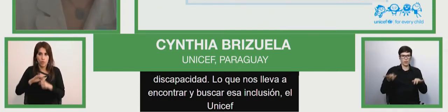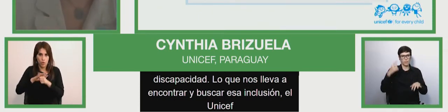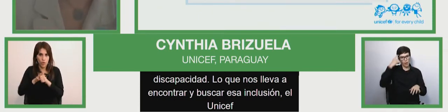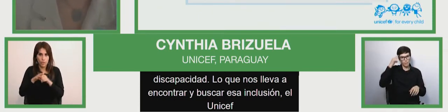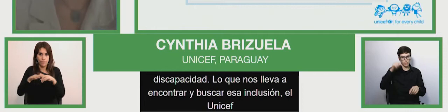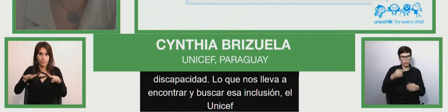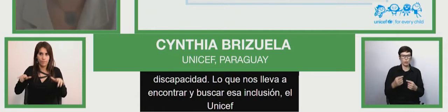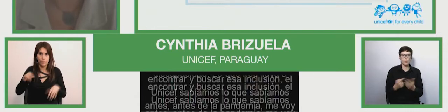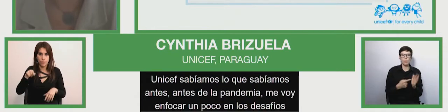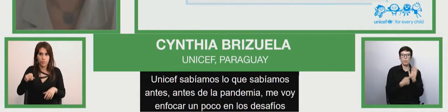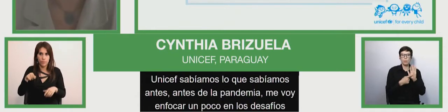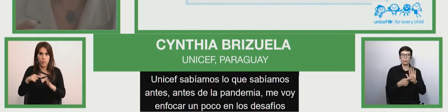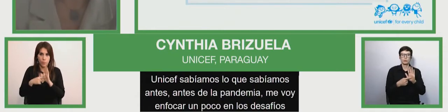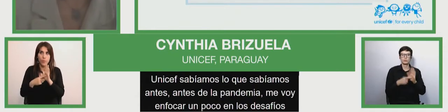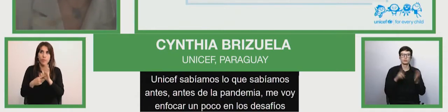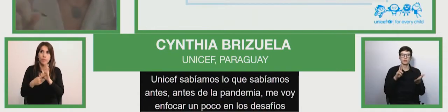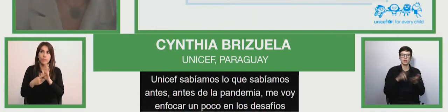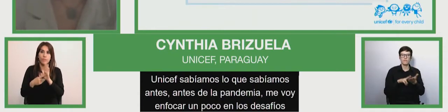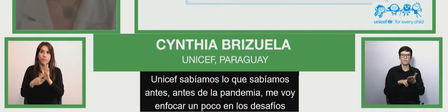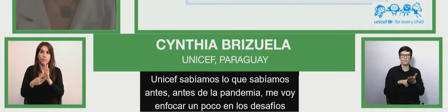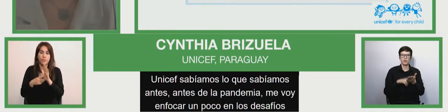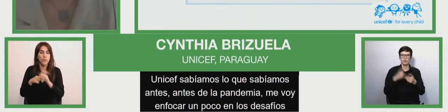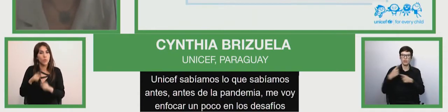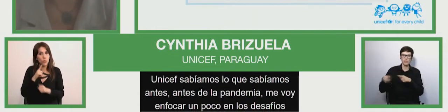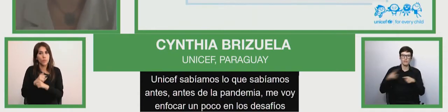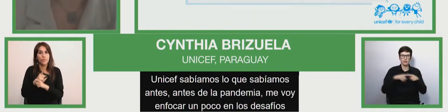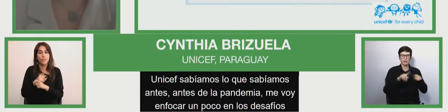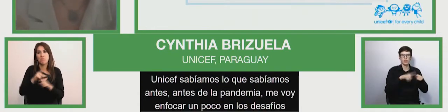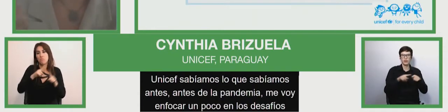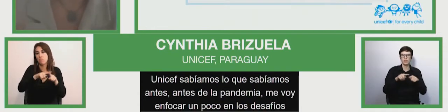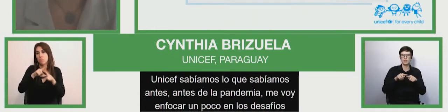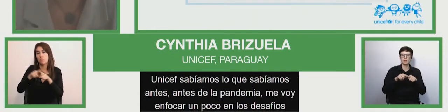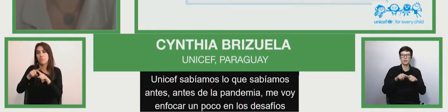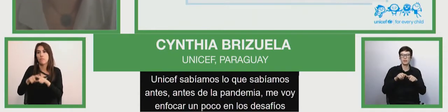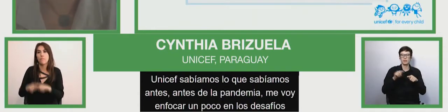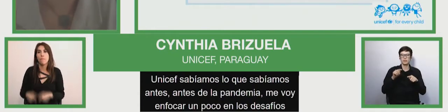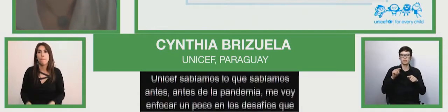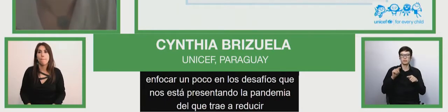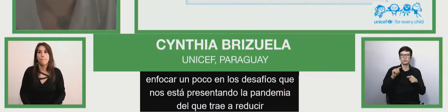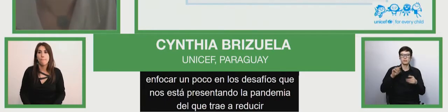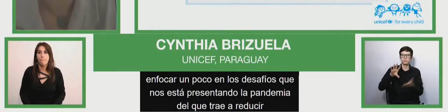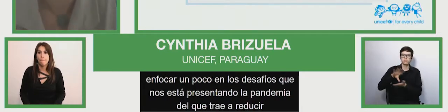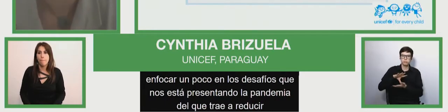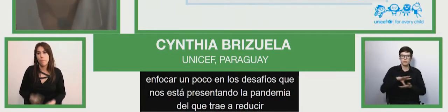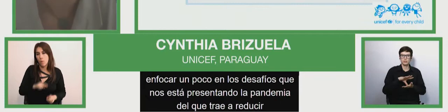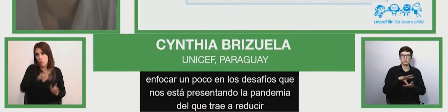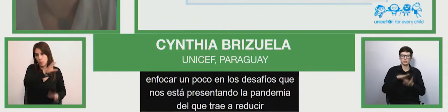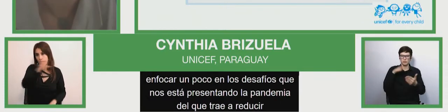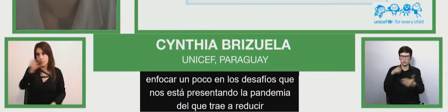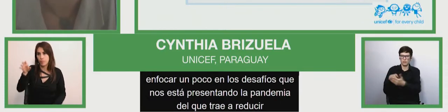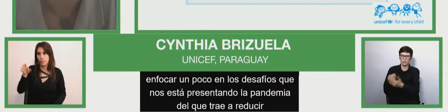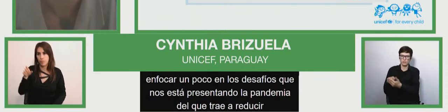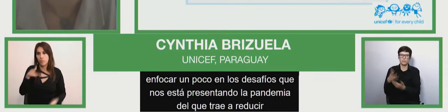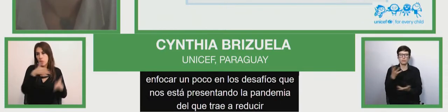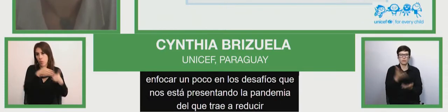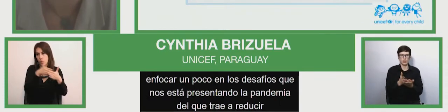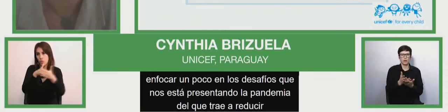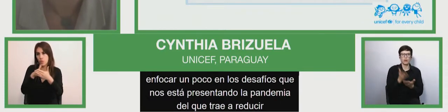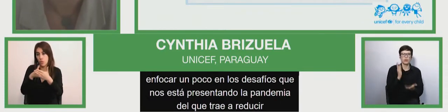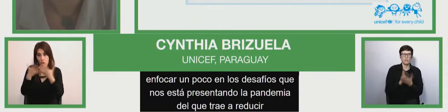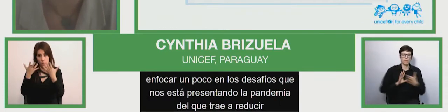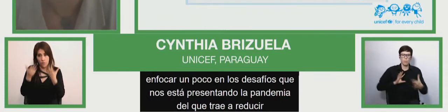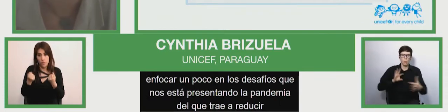the the the gaps and the the gaps that and that we have to unite with these